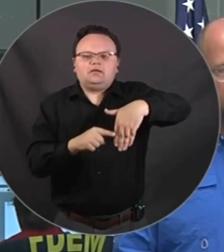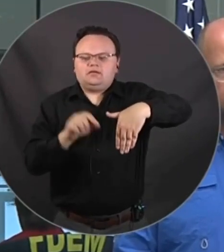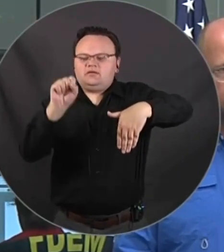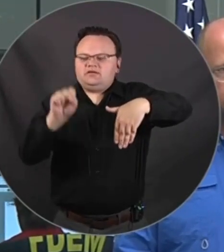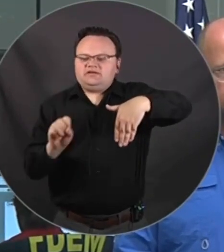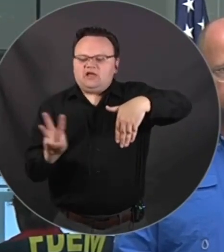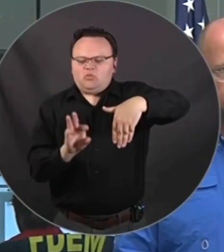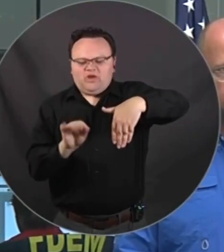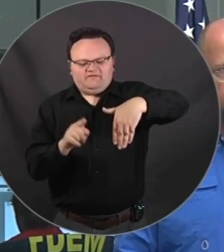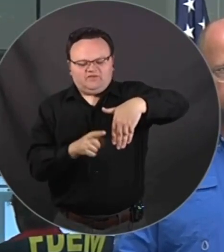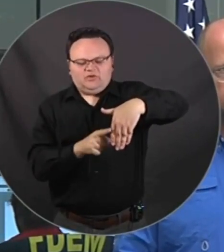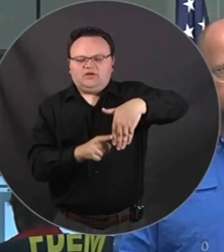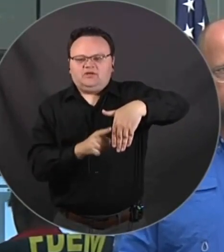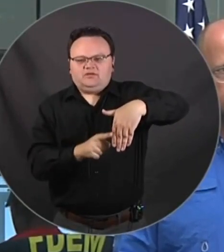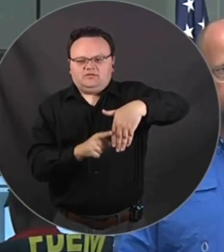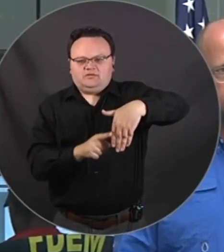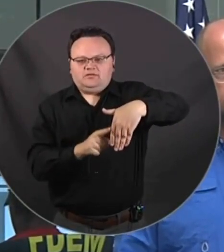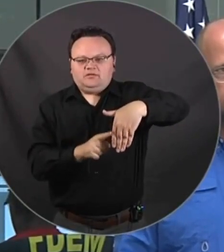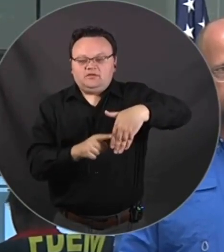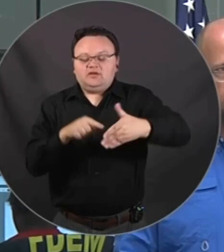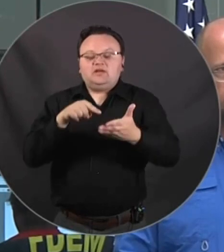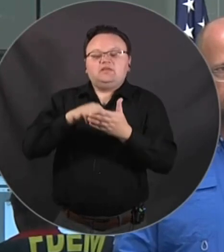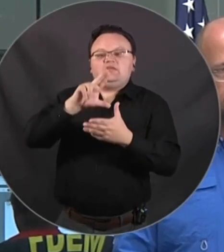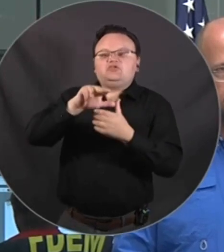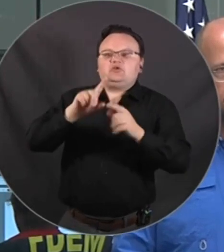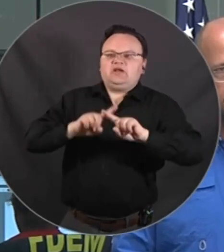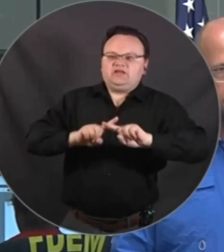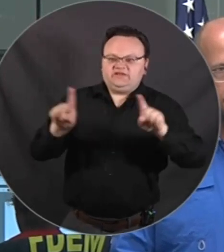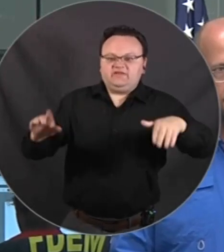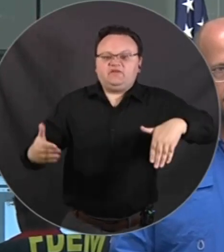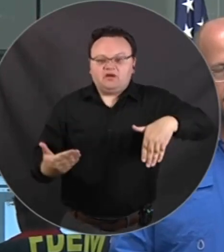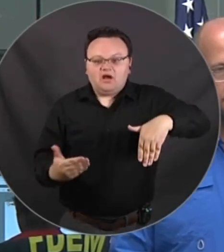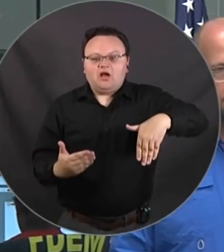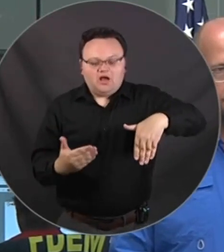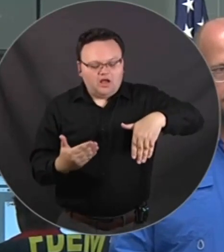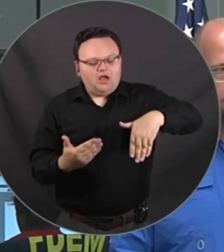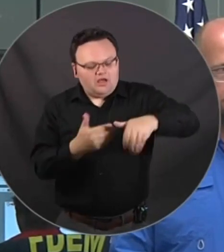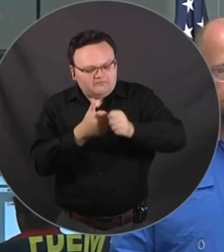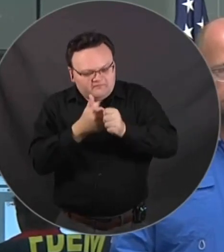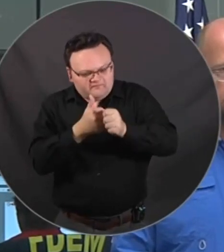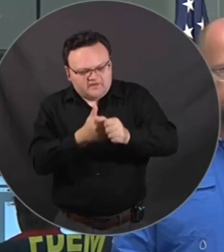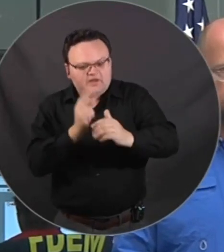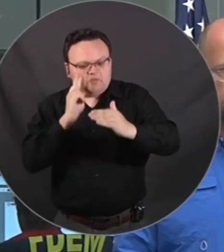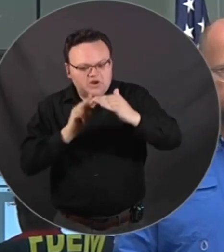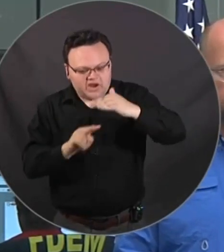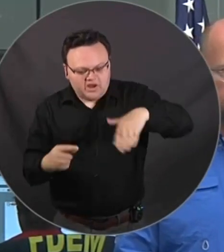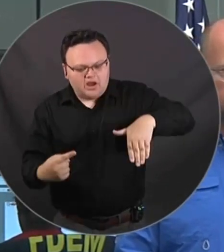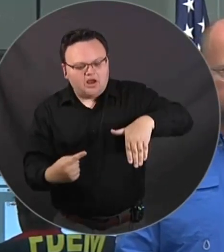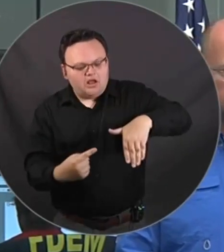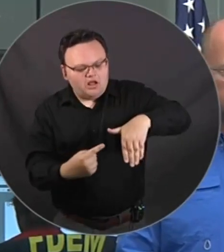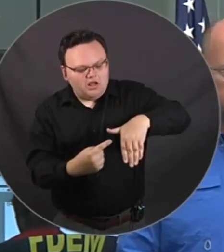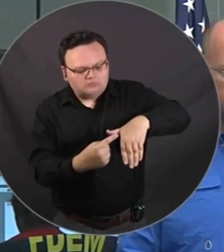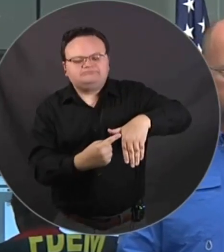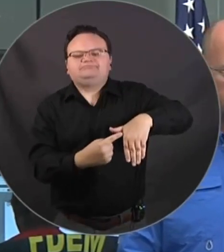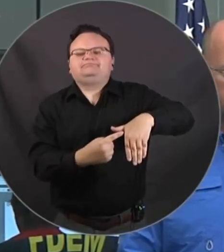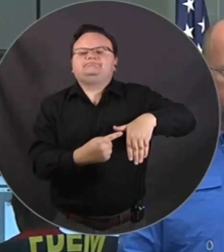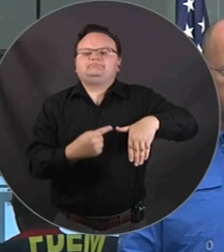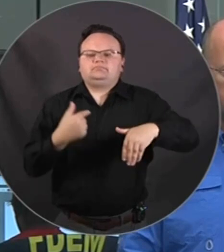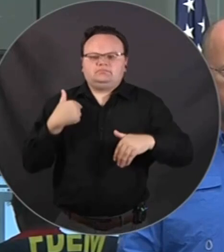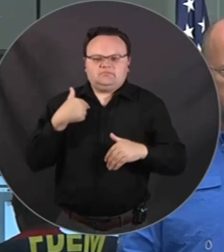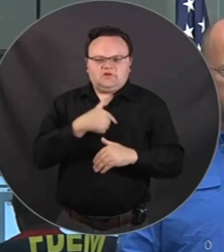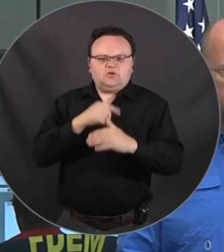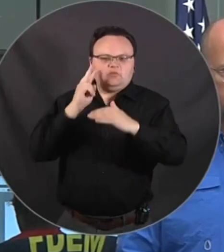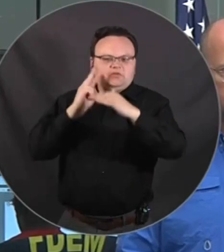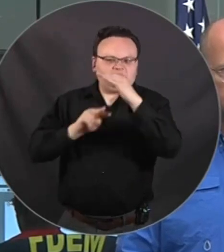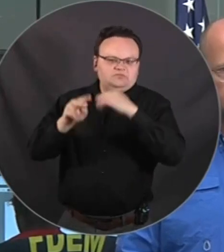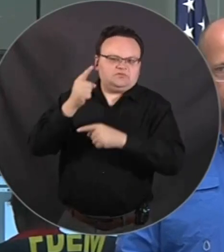florida. This one was was there it was keyed in and it it was uh it was very very accurate. So so I appreciate that and uh that